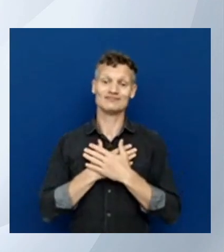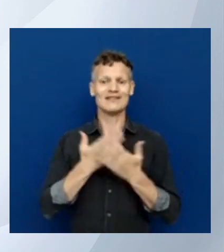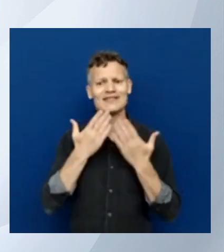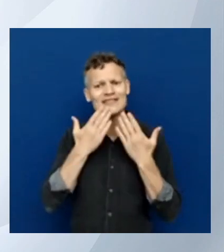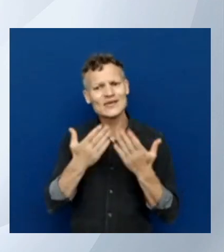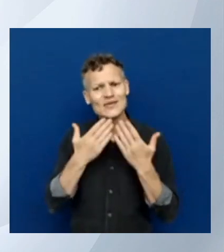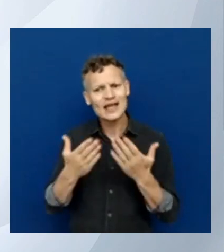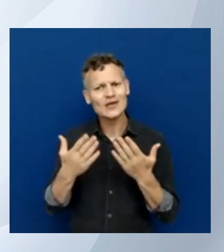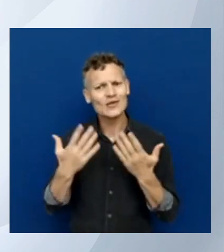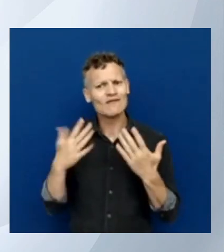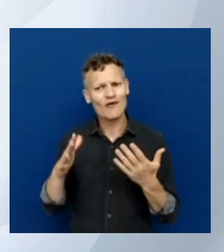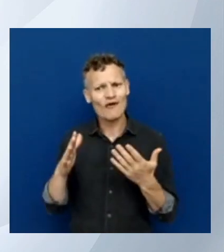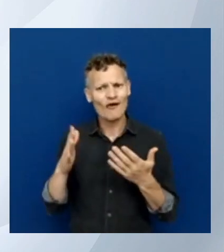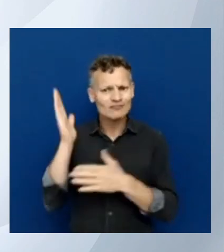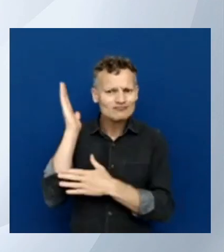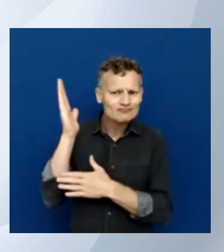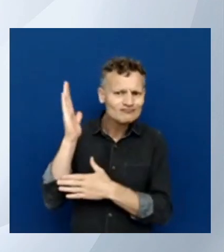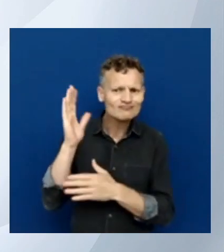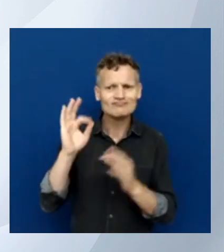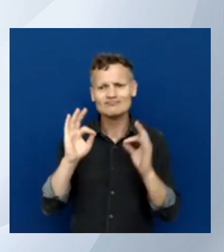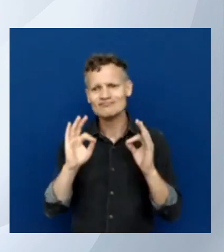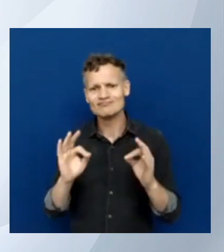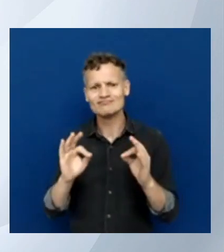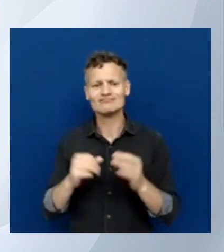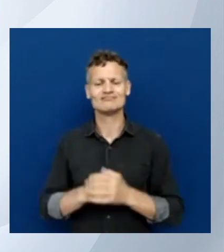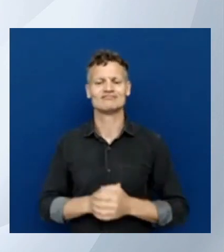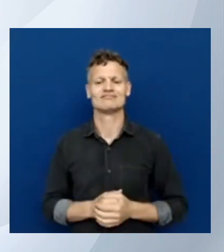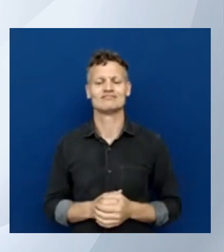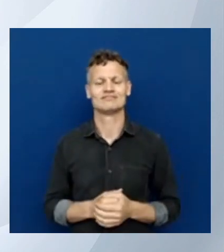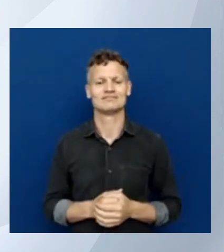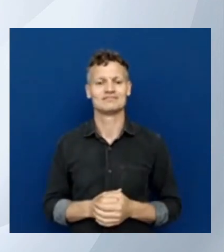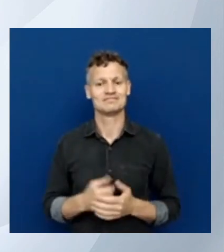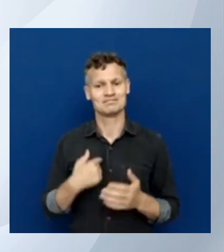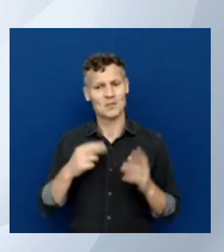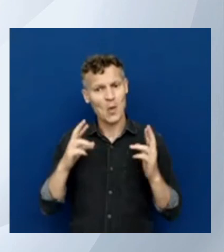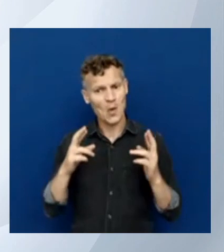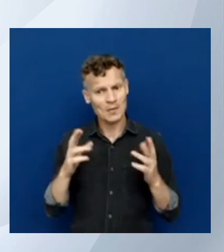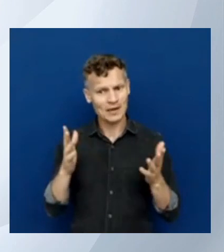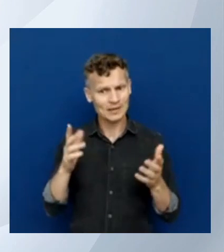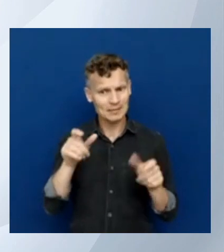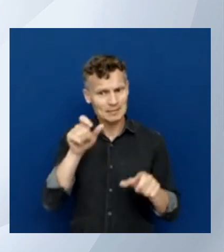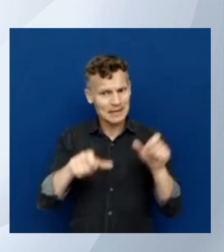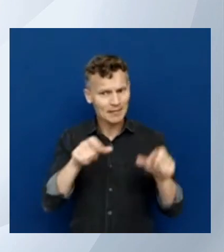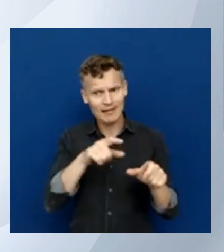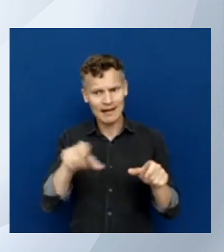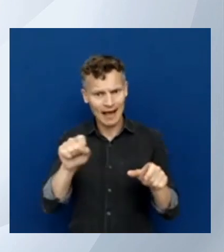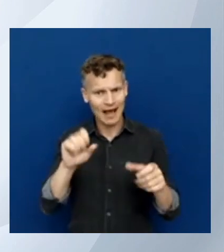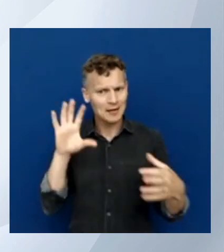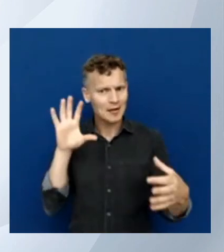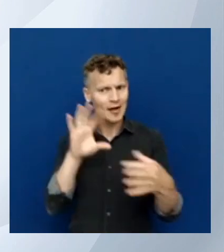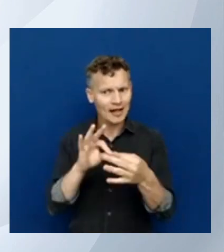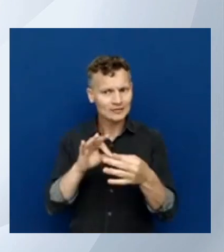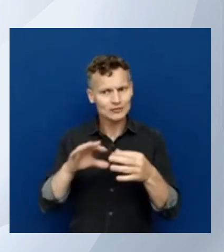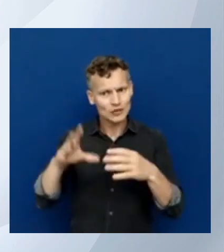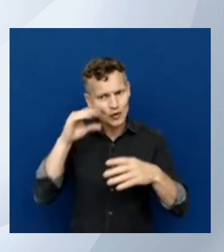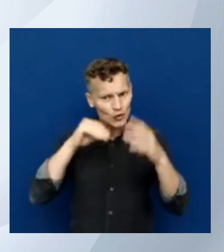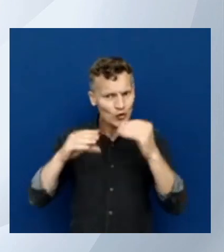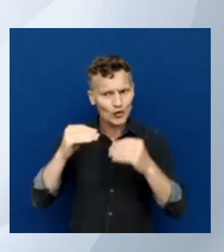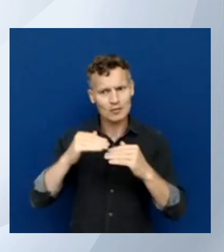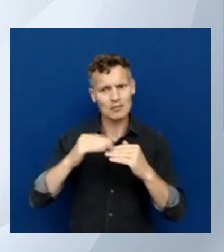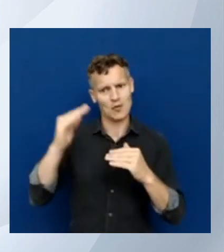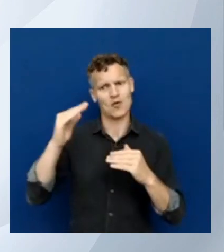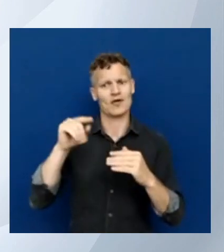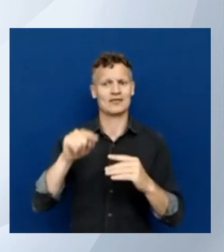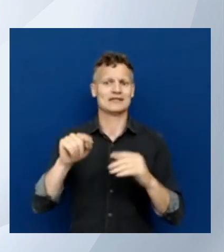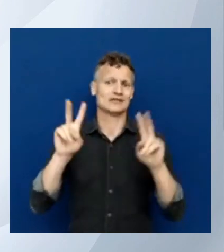inspires people to learn more about these topics and of course install windows